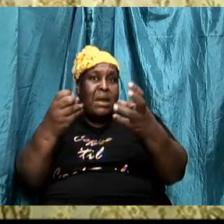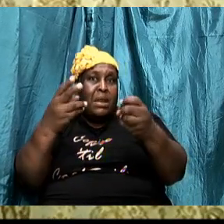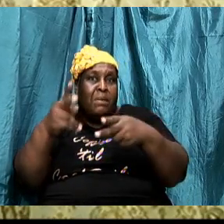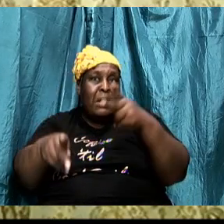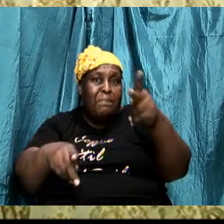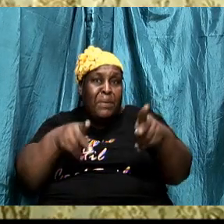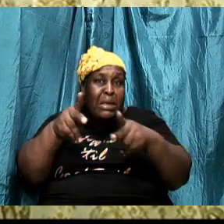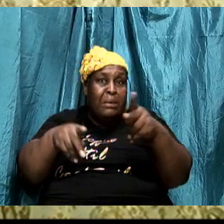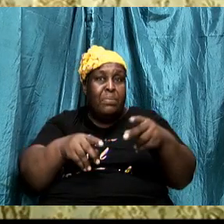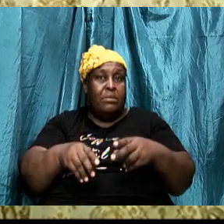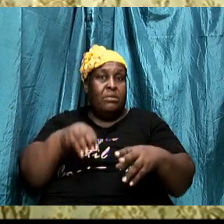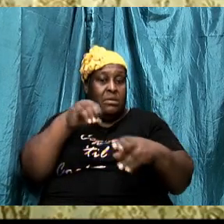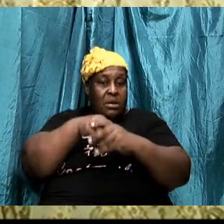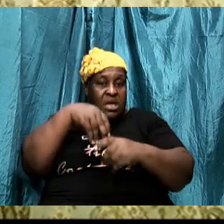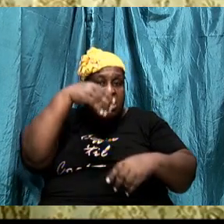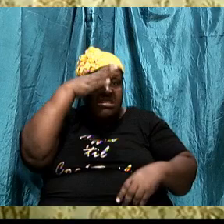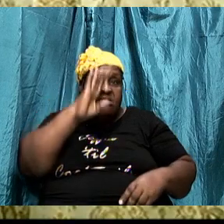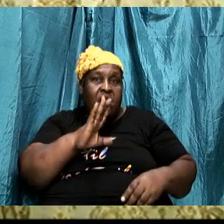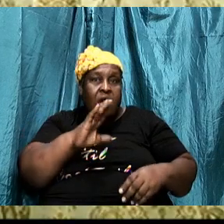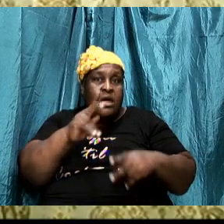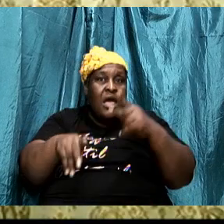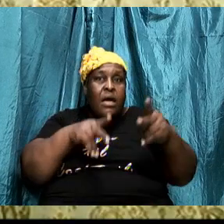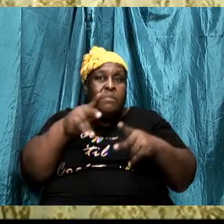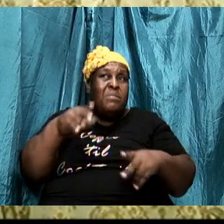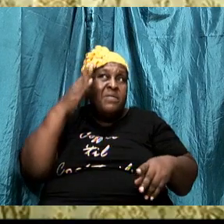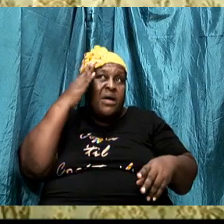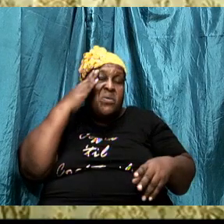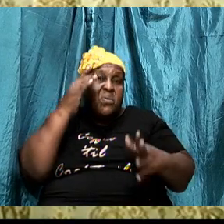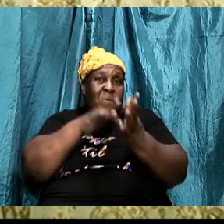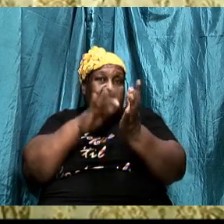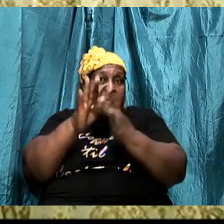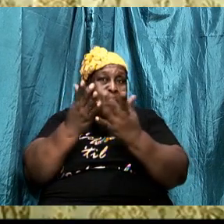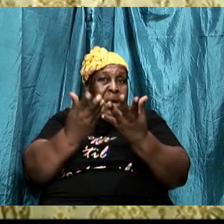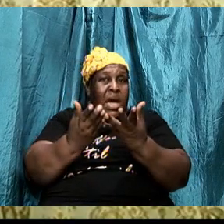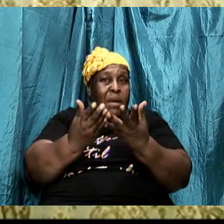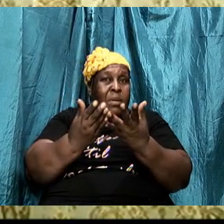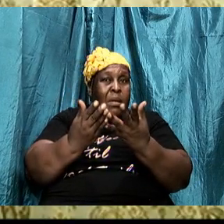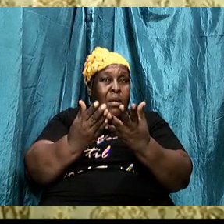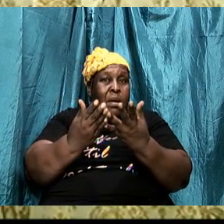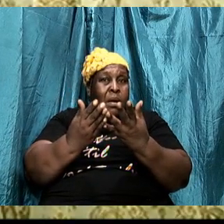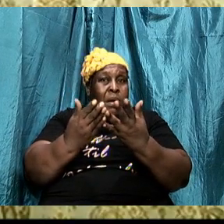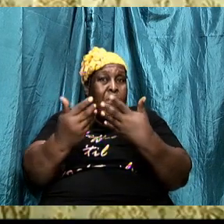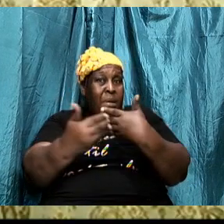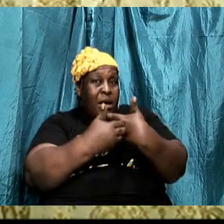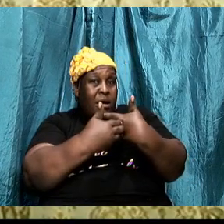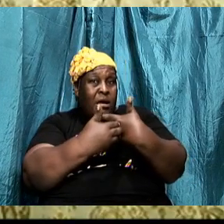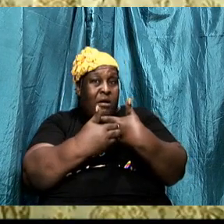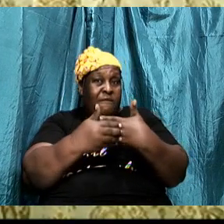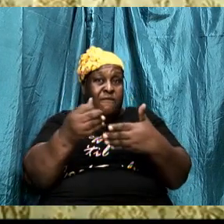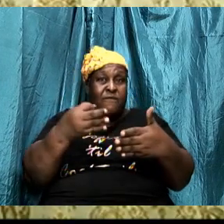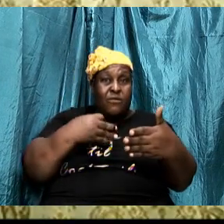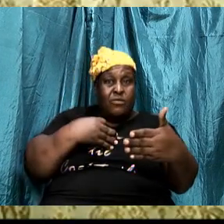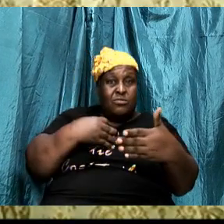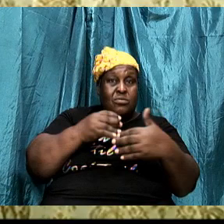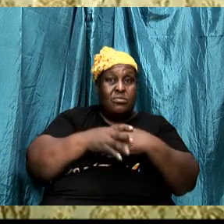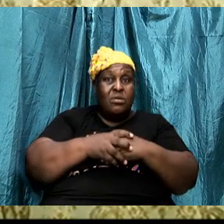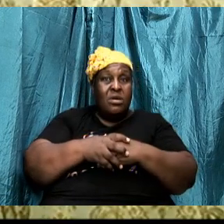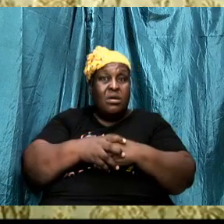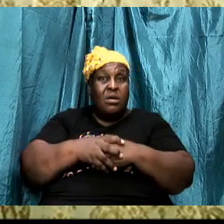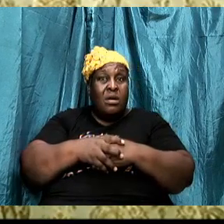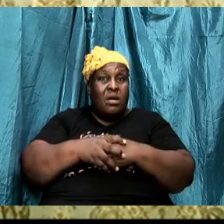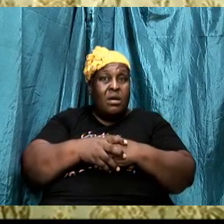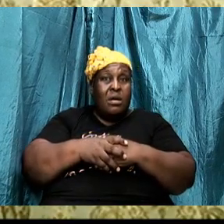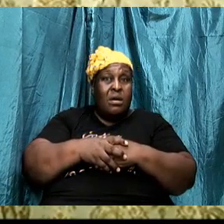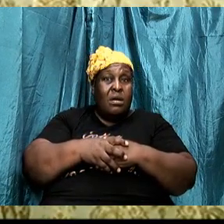preach, folks that teach, folks that know the Bible back and front. And this same adversary, oh